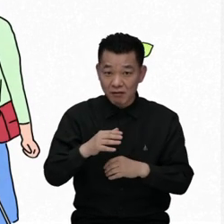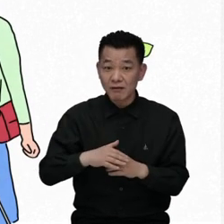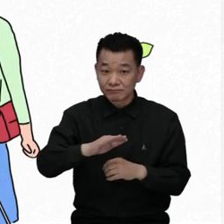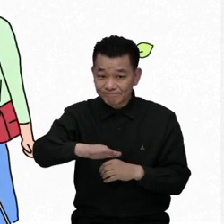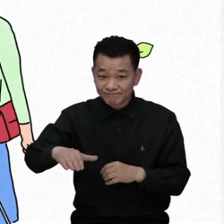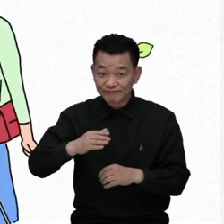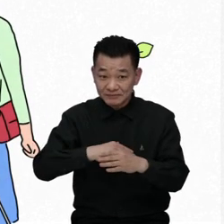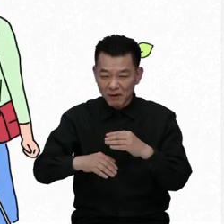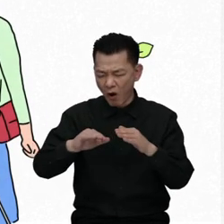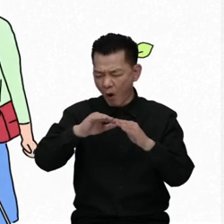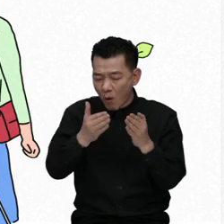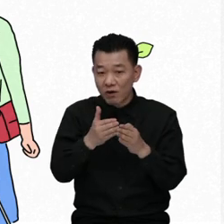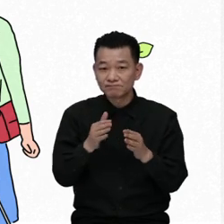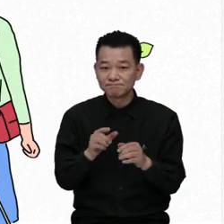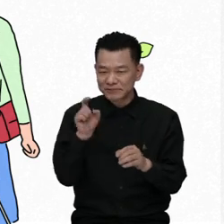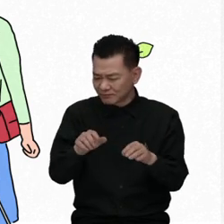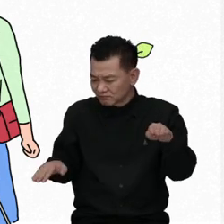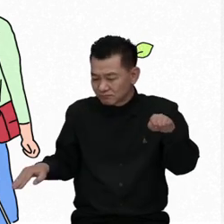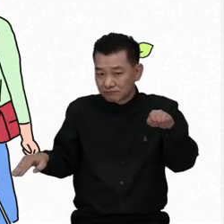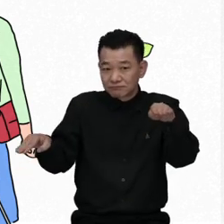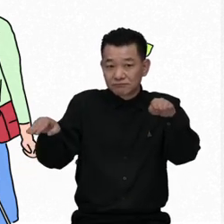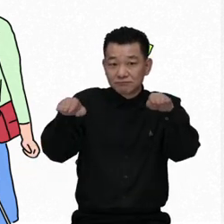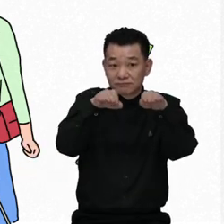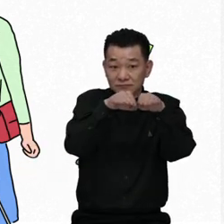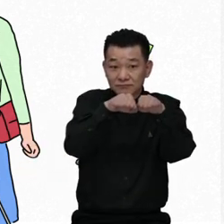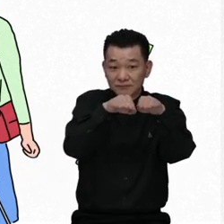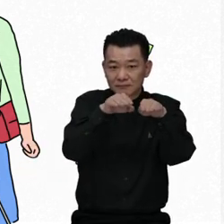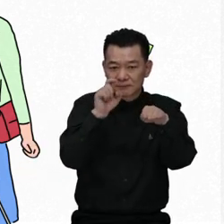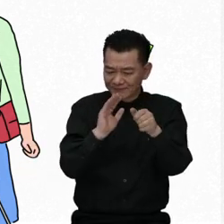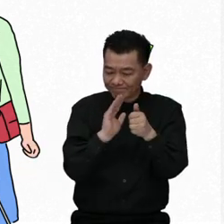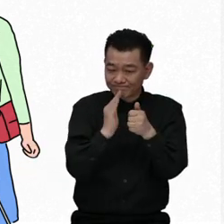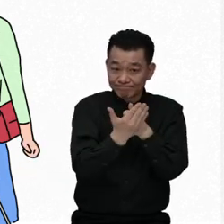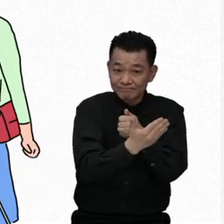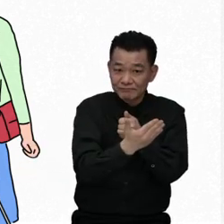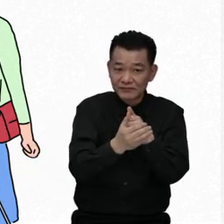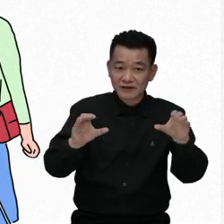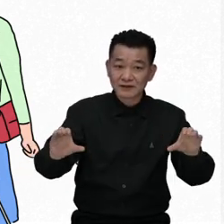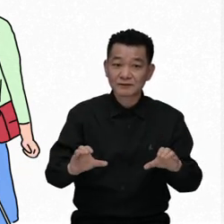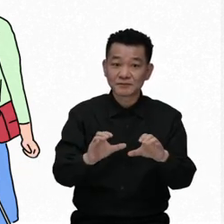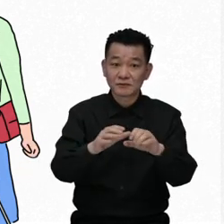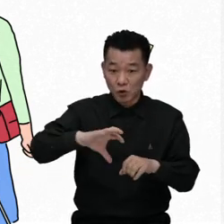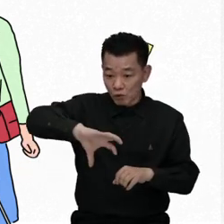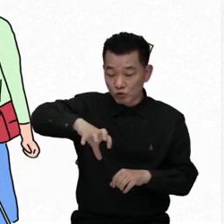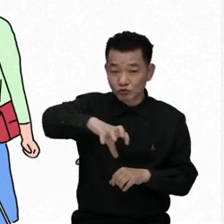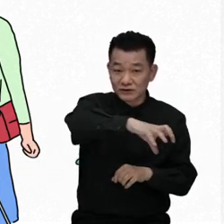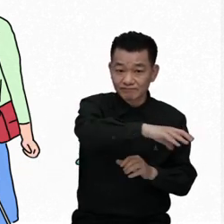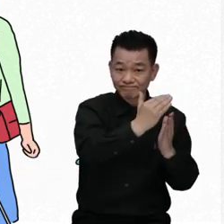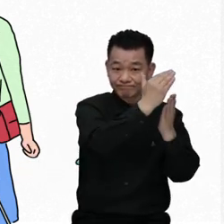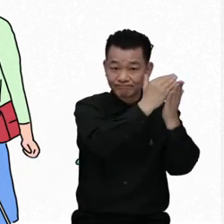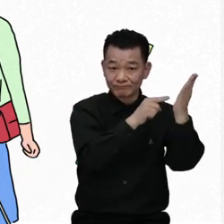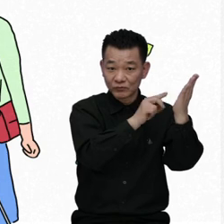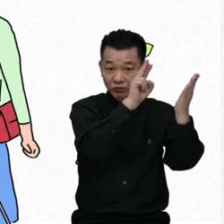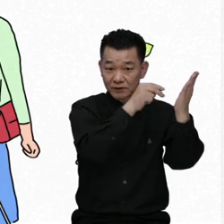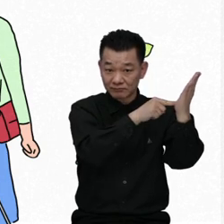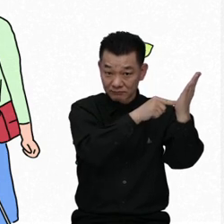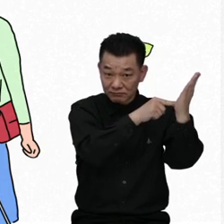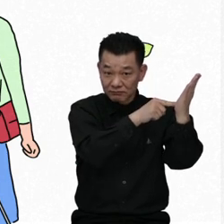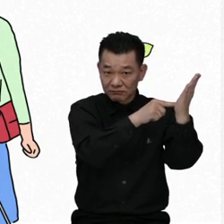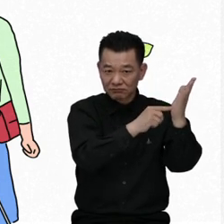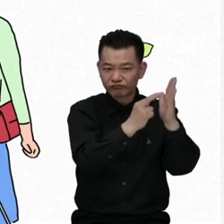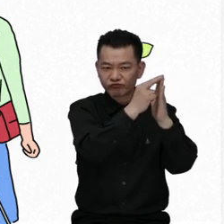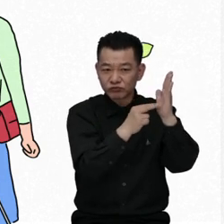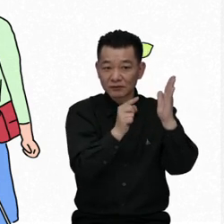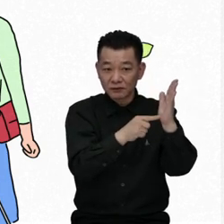enjoyment by them of all human rights and fundamental freedoms. States parties shall take all appropriate